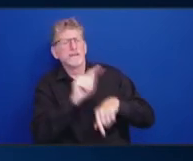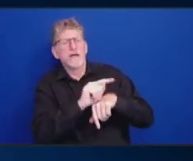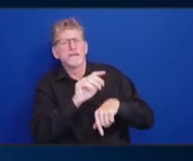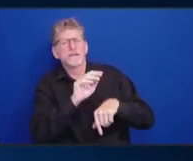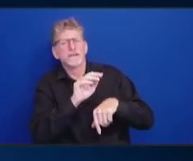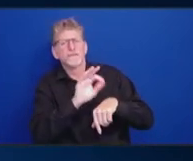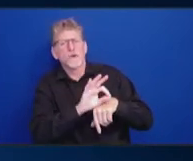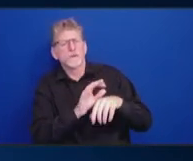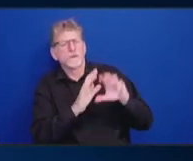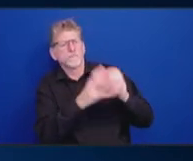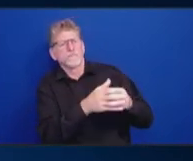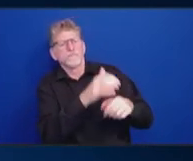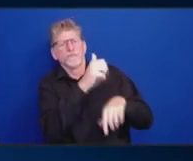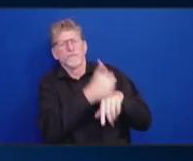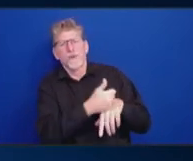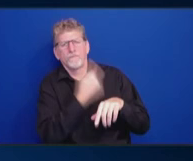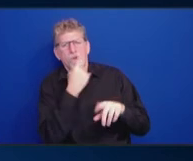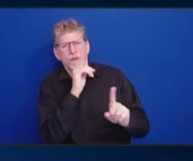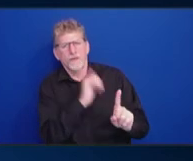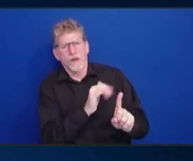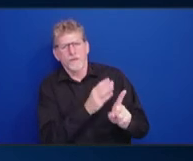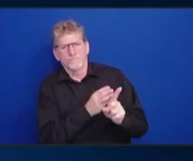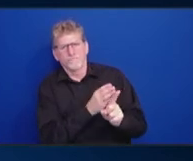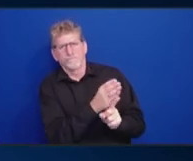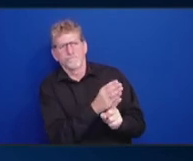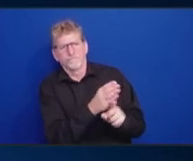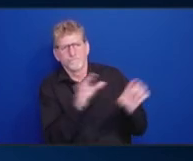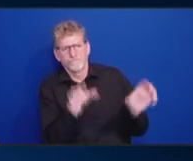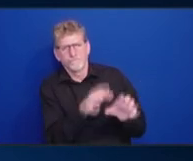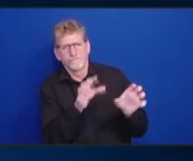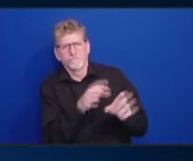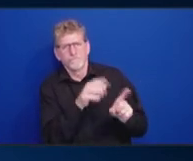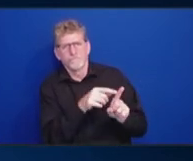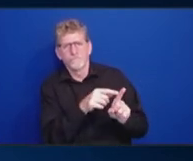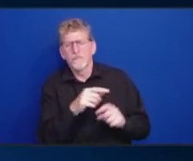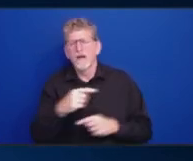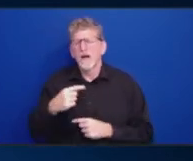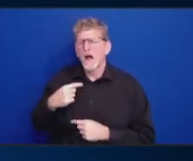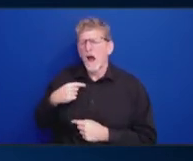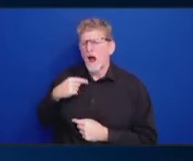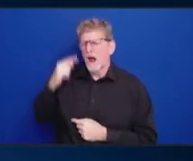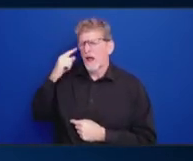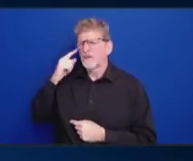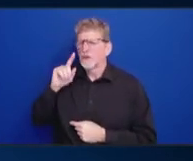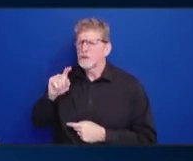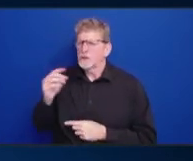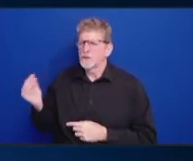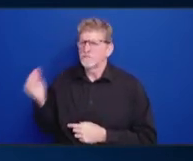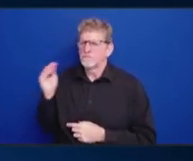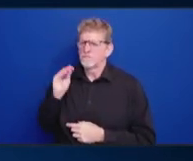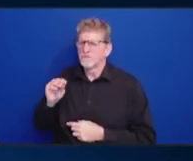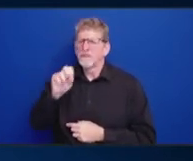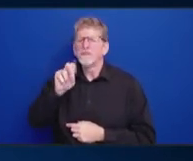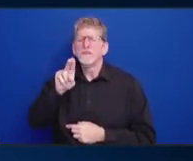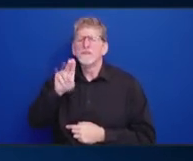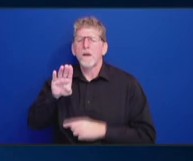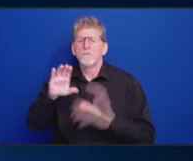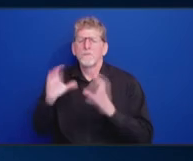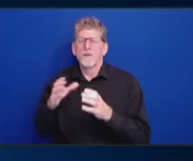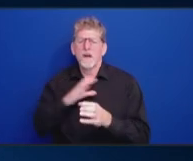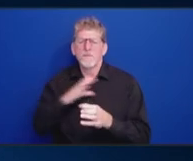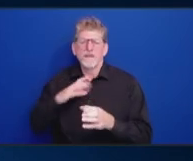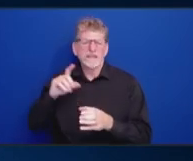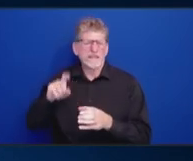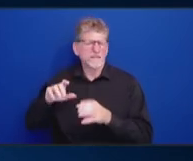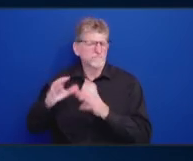I would highly recommend we put it onto a subcommittee, and the subcommittee can take it on quickly. I don't, you know,